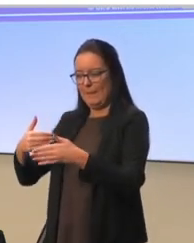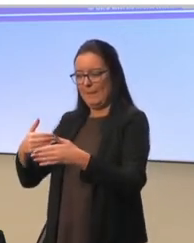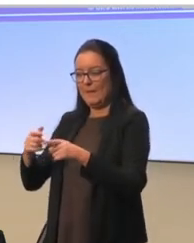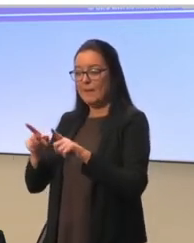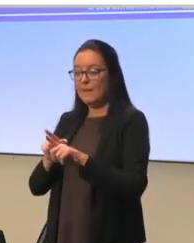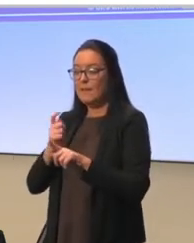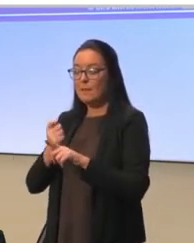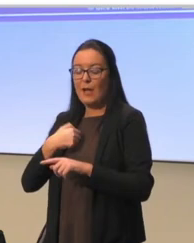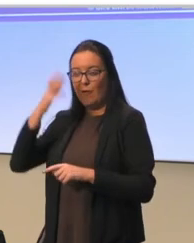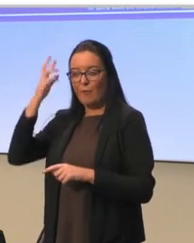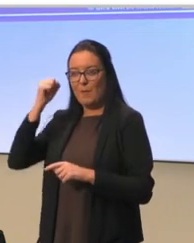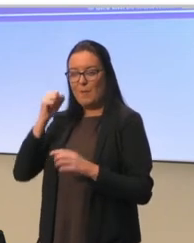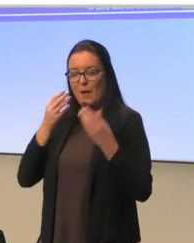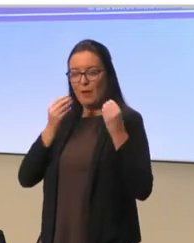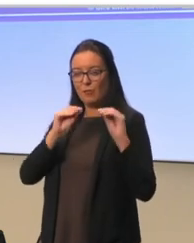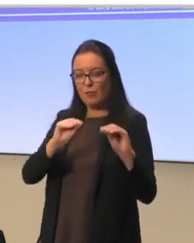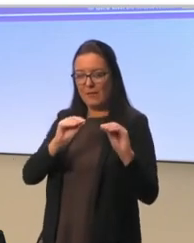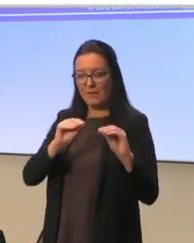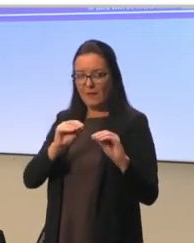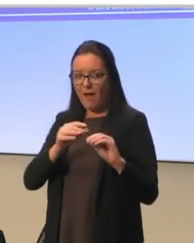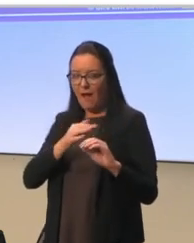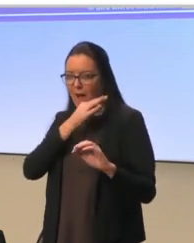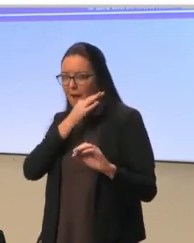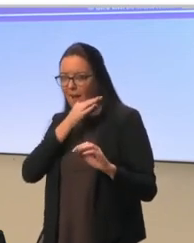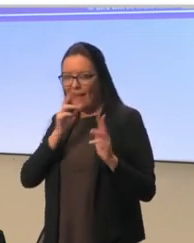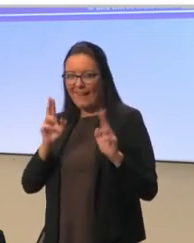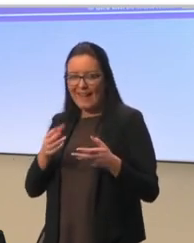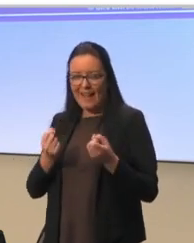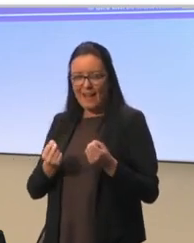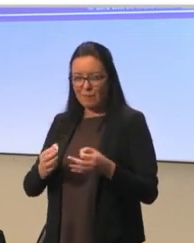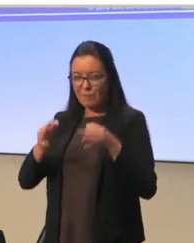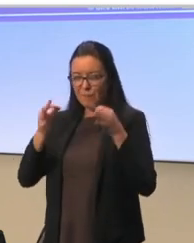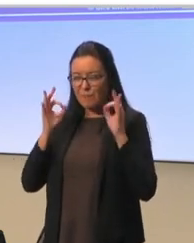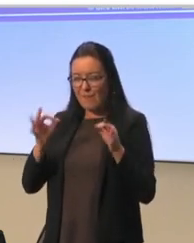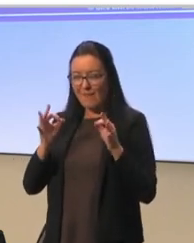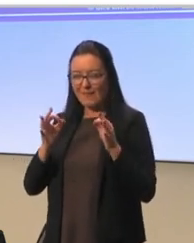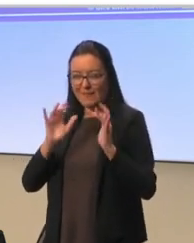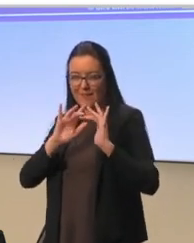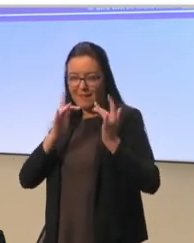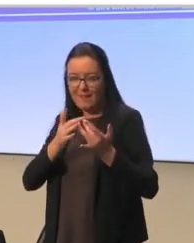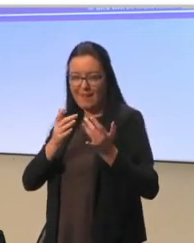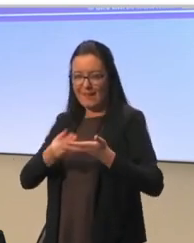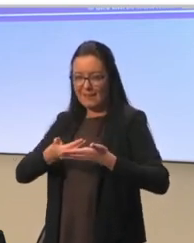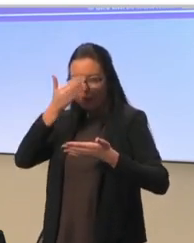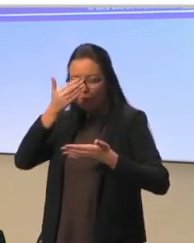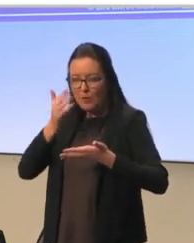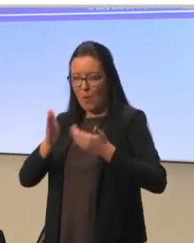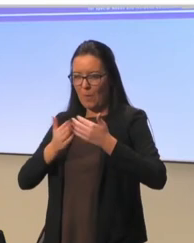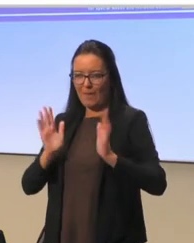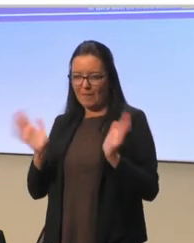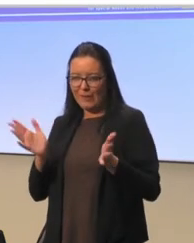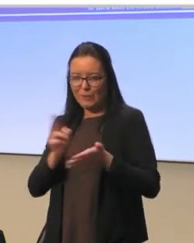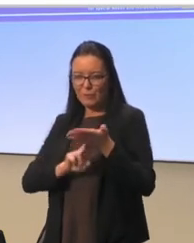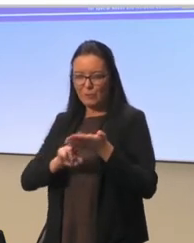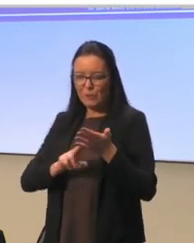Greek student said, oh, my God, in Estonia, you did have this great platform. We didn't have something like, things like this. They really talked about what they used, what they did.